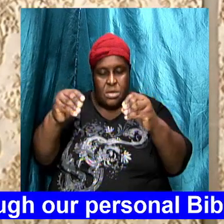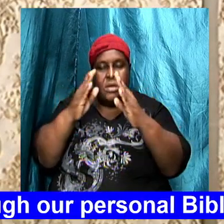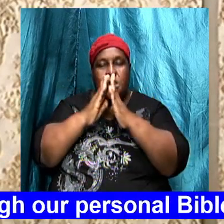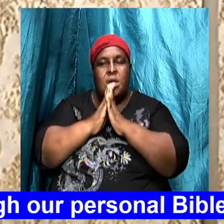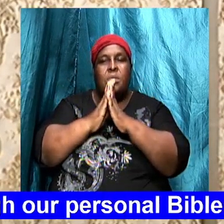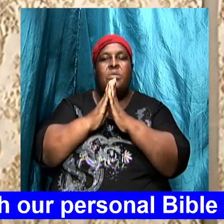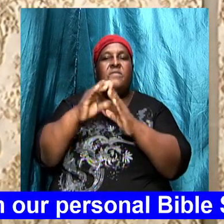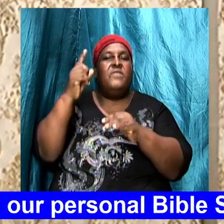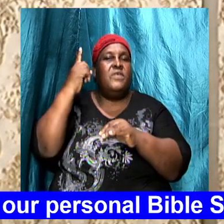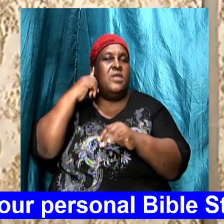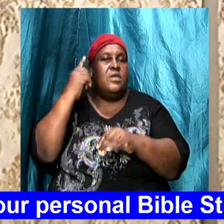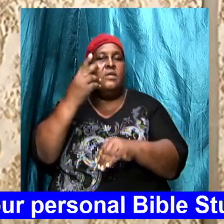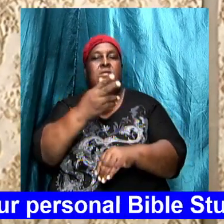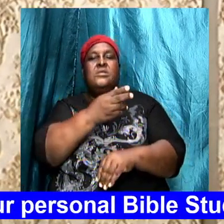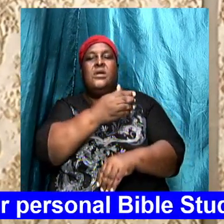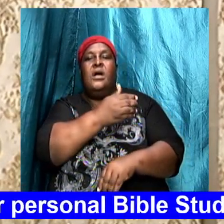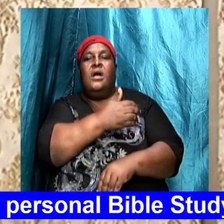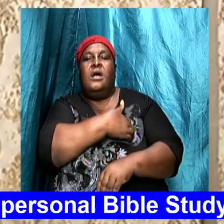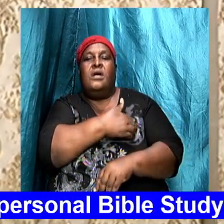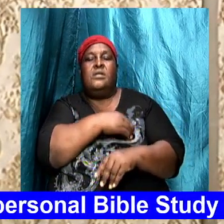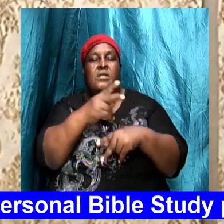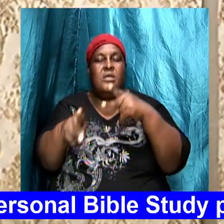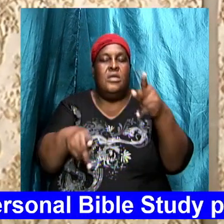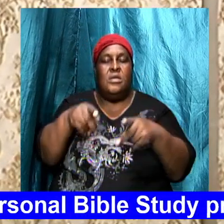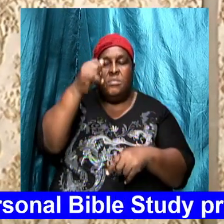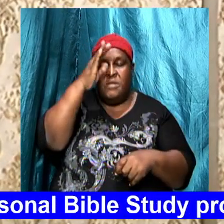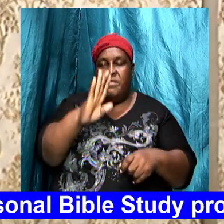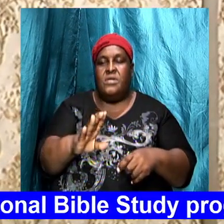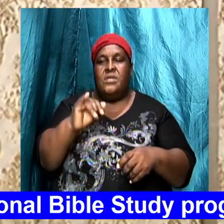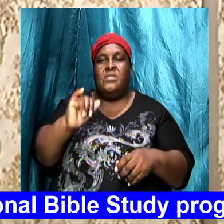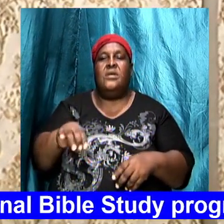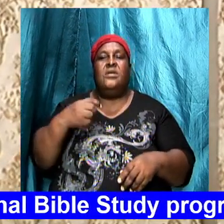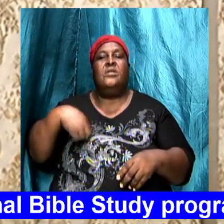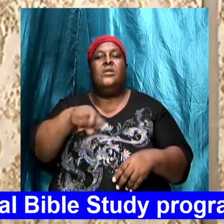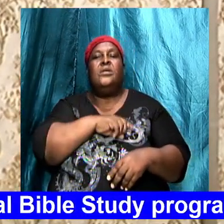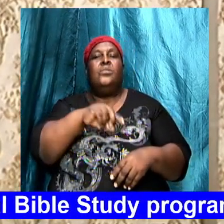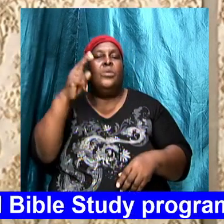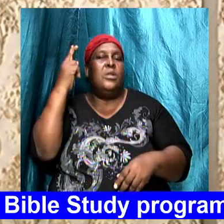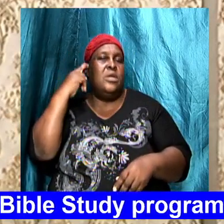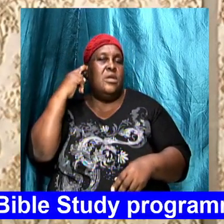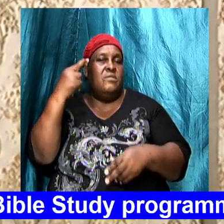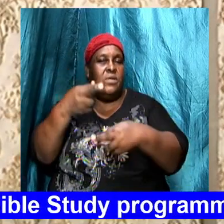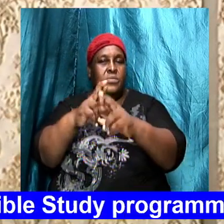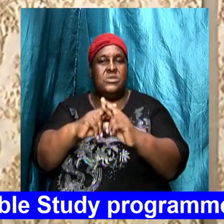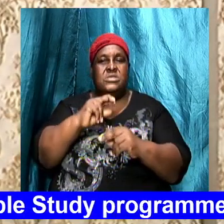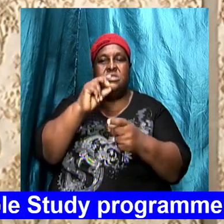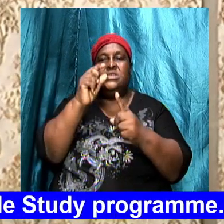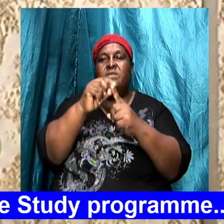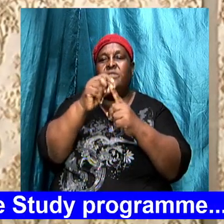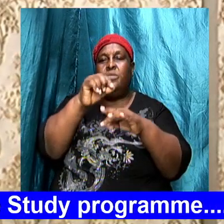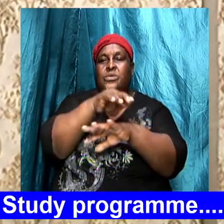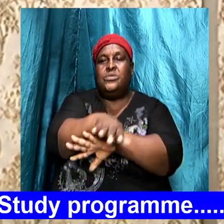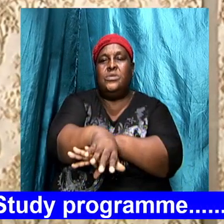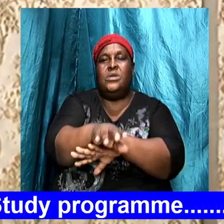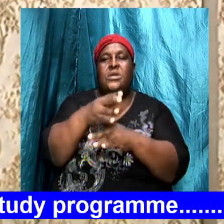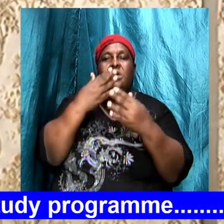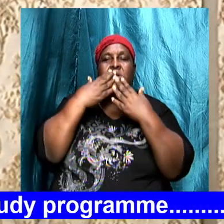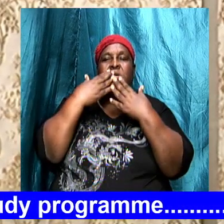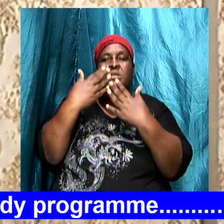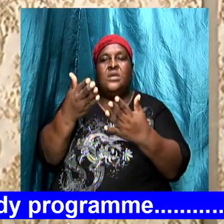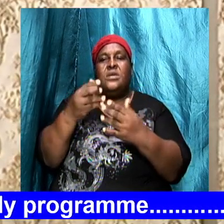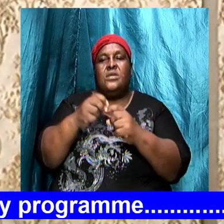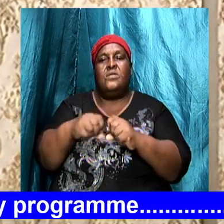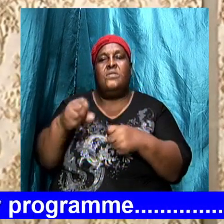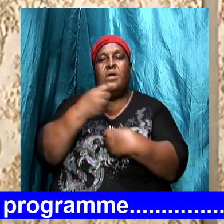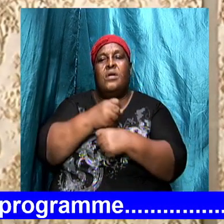ears and the hearts of the people of God that we will hear and that we will receive the word tonight thank you for allowing